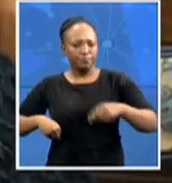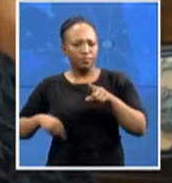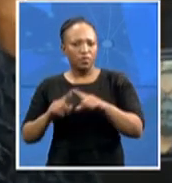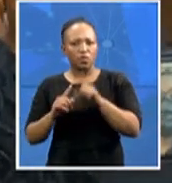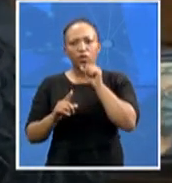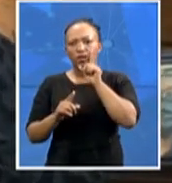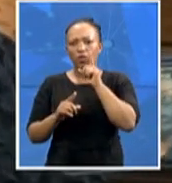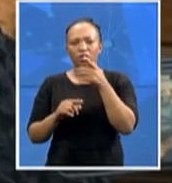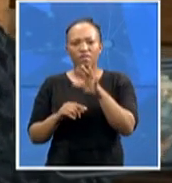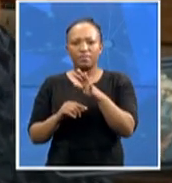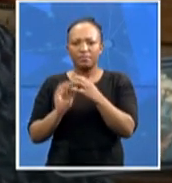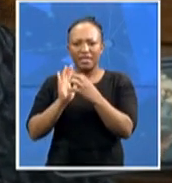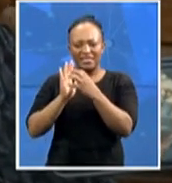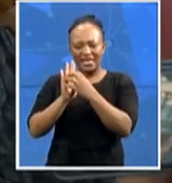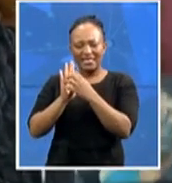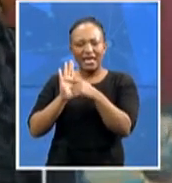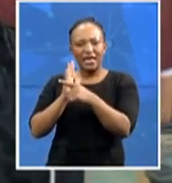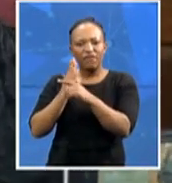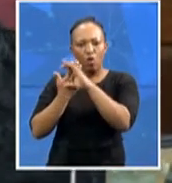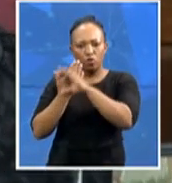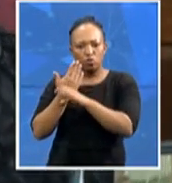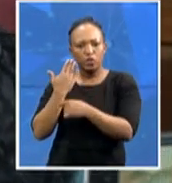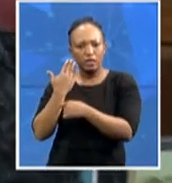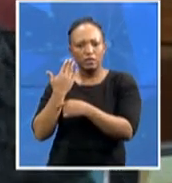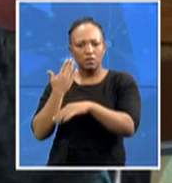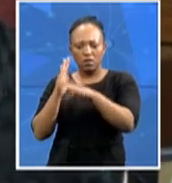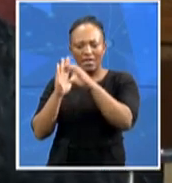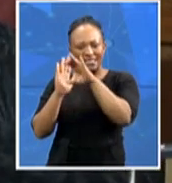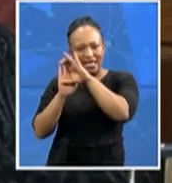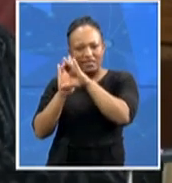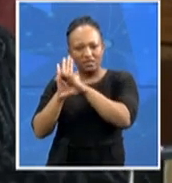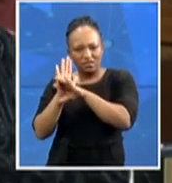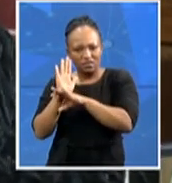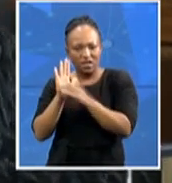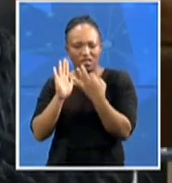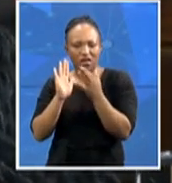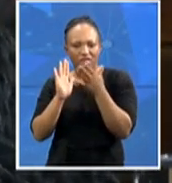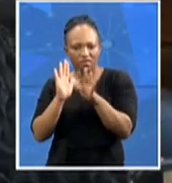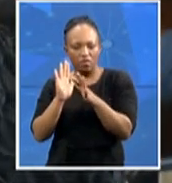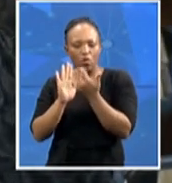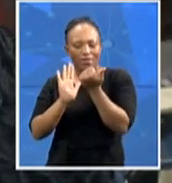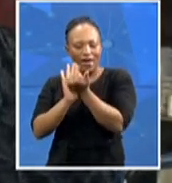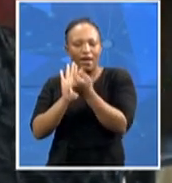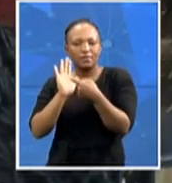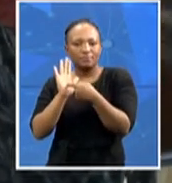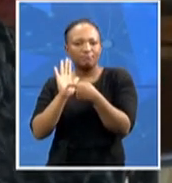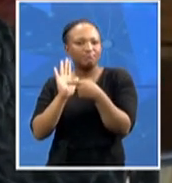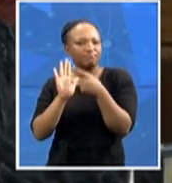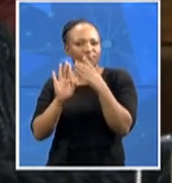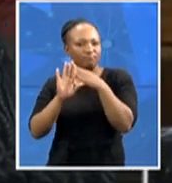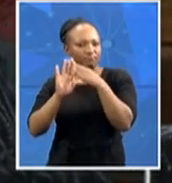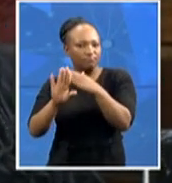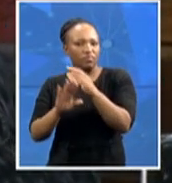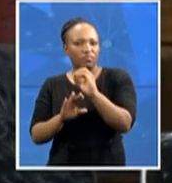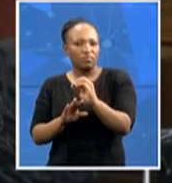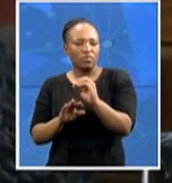but more importantly looking at how the act prohibits, particularly public office bearers, from